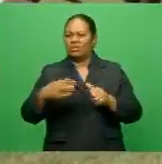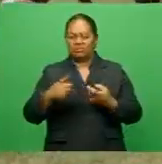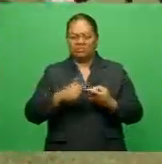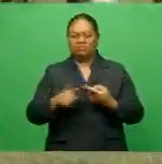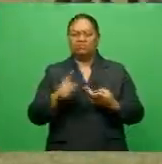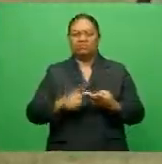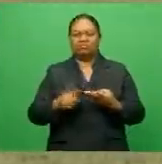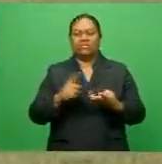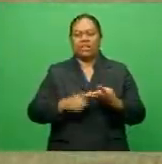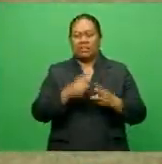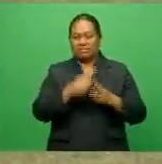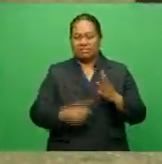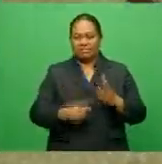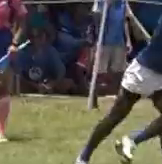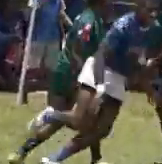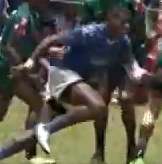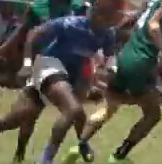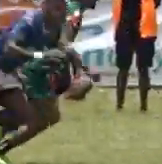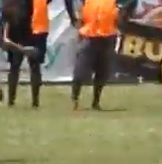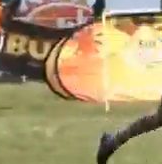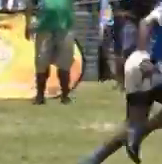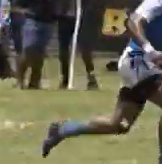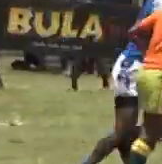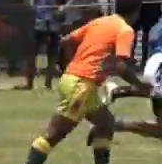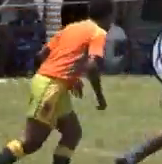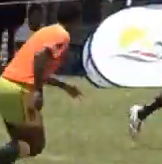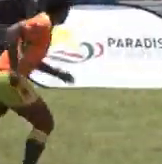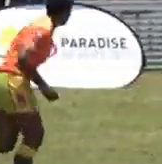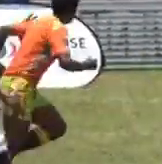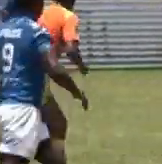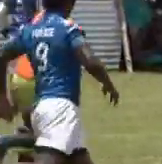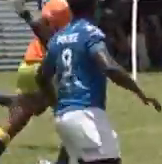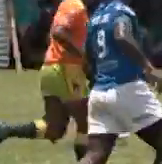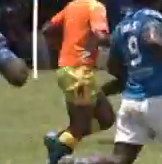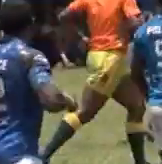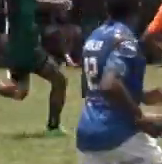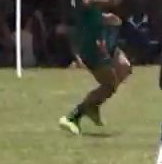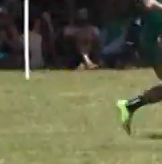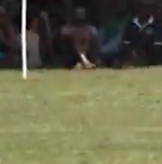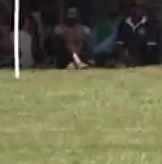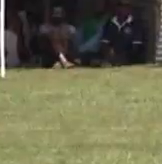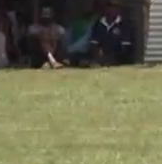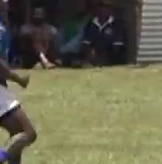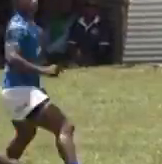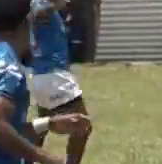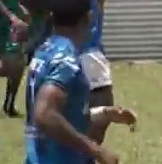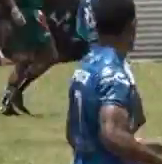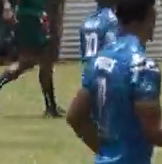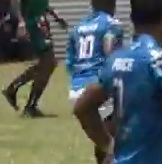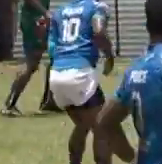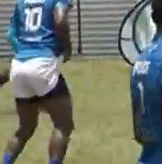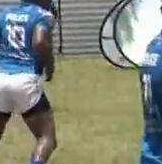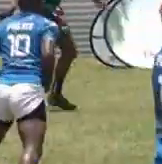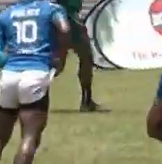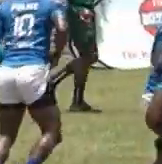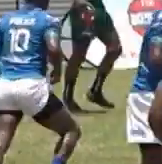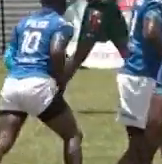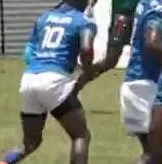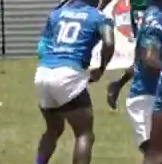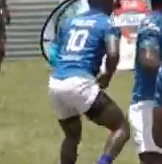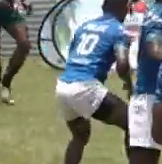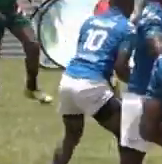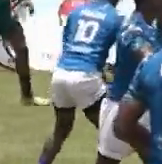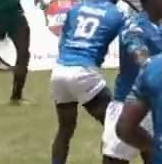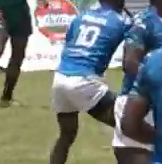brothers Sebuloni Modena Dhangi, Isaw Tambu and Kabakini Tambu. The Blue Gas Police Blue have the likes of Kalyanina Soko, Waisena